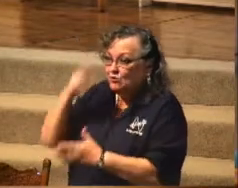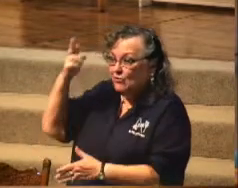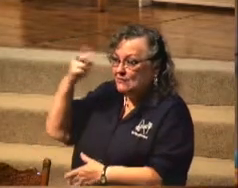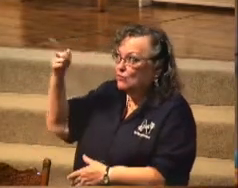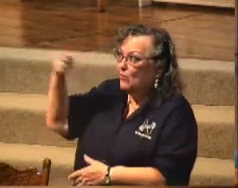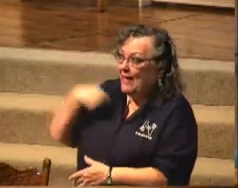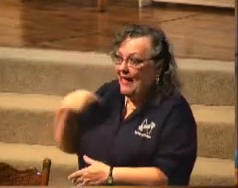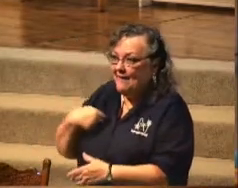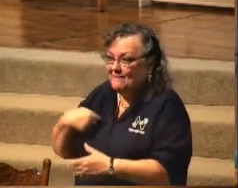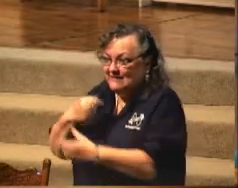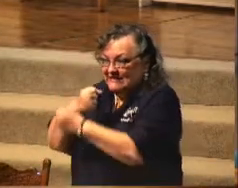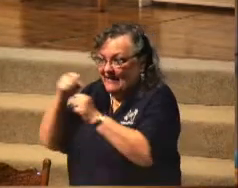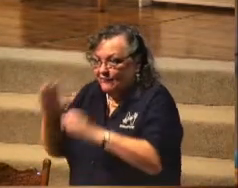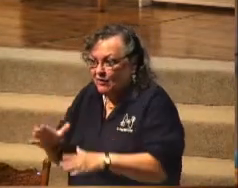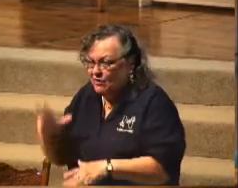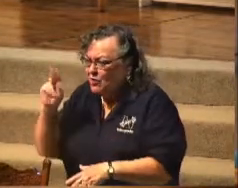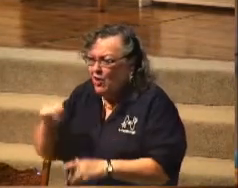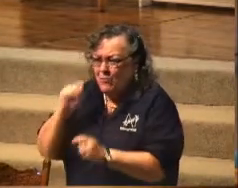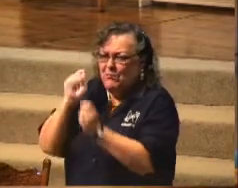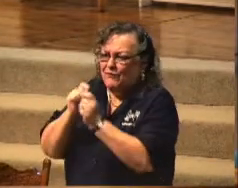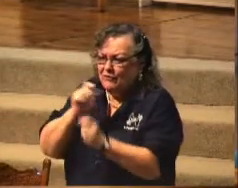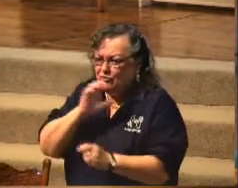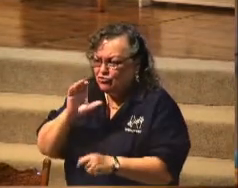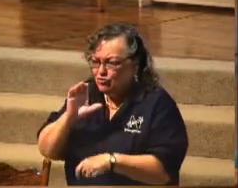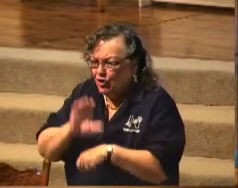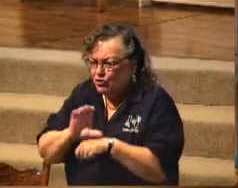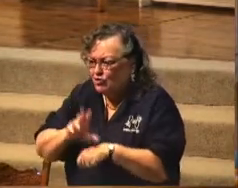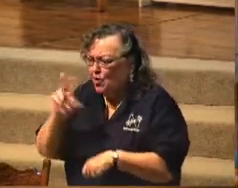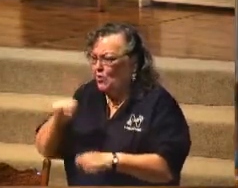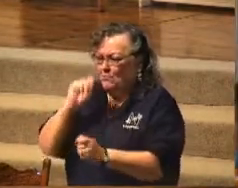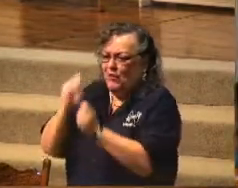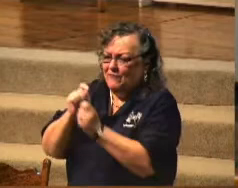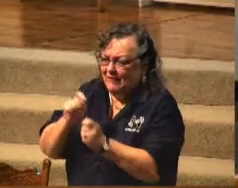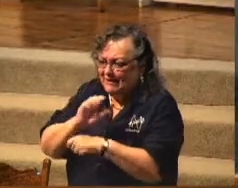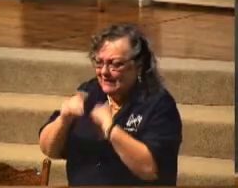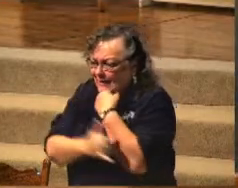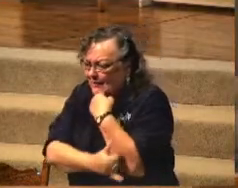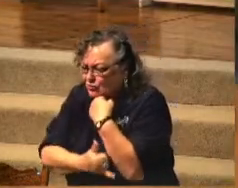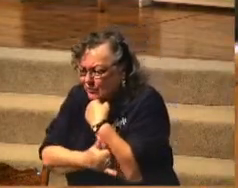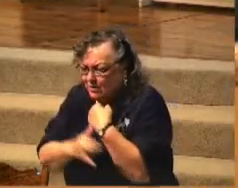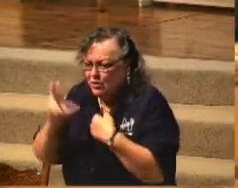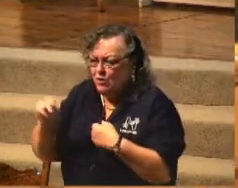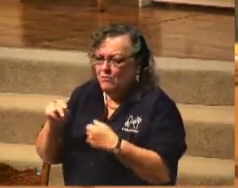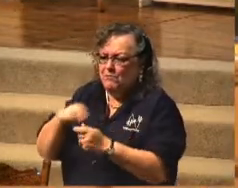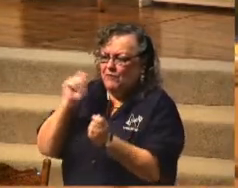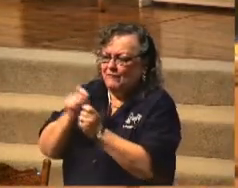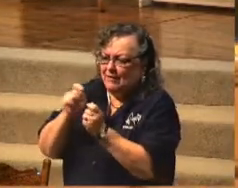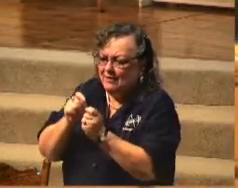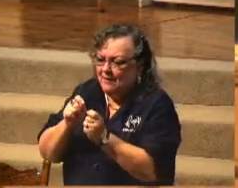There is no perfect church. There is no perfect country. There is no perfect pastor. There is no perfect politician.